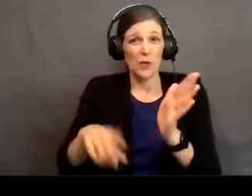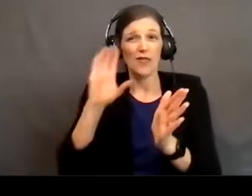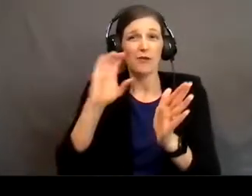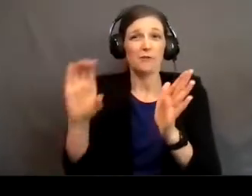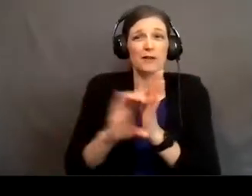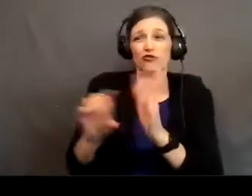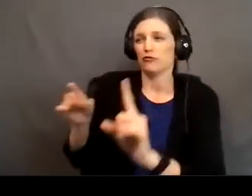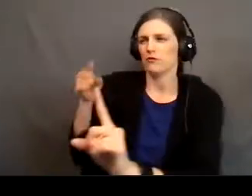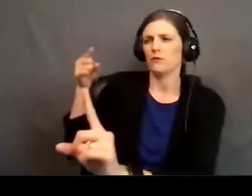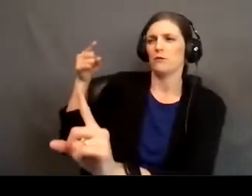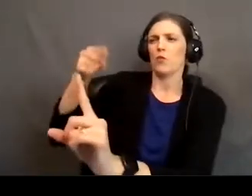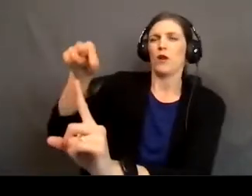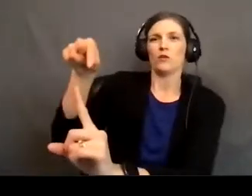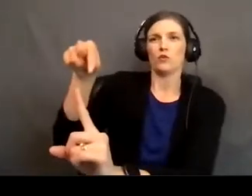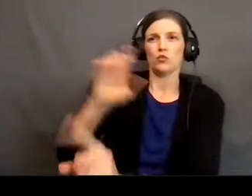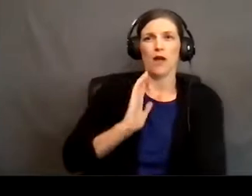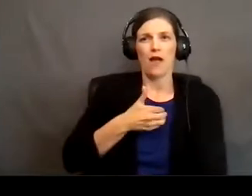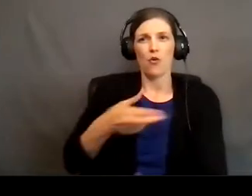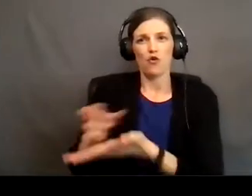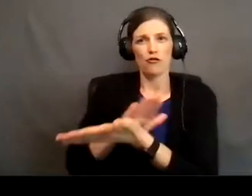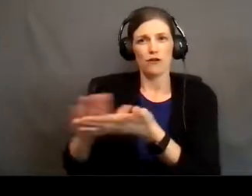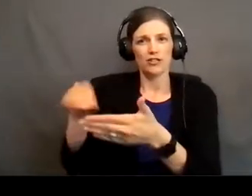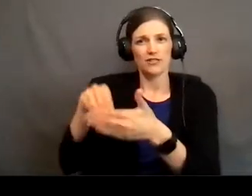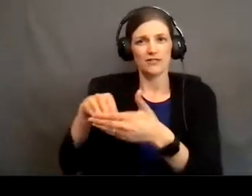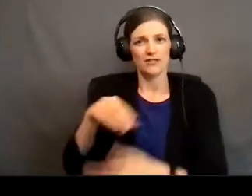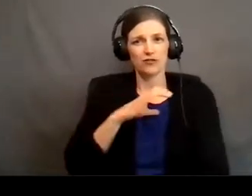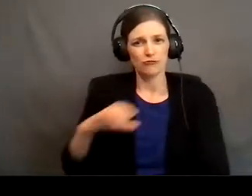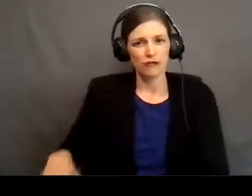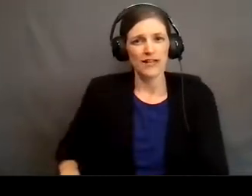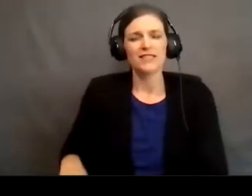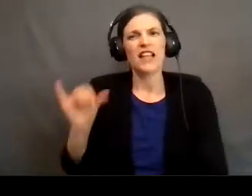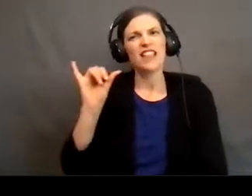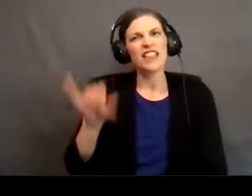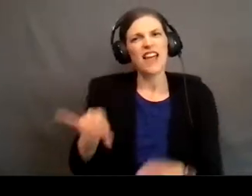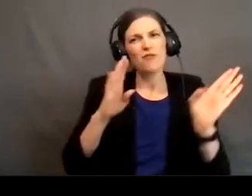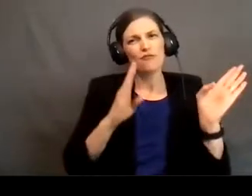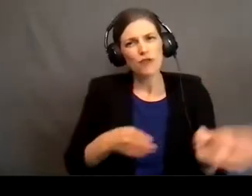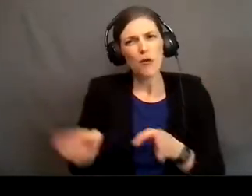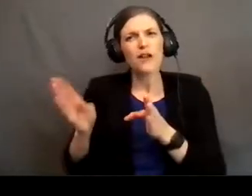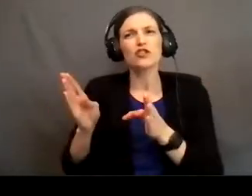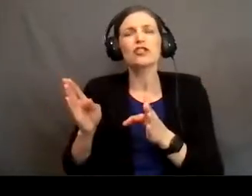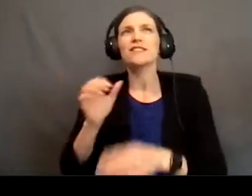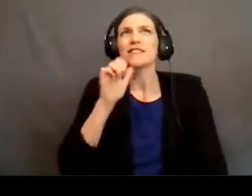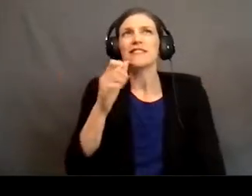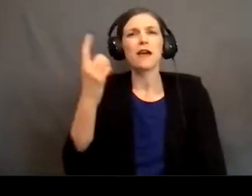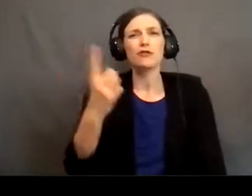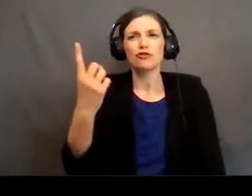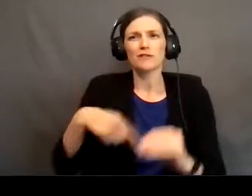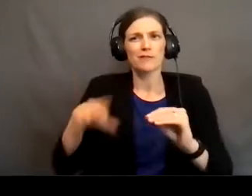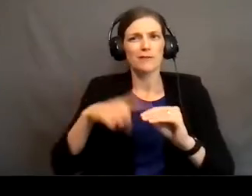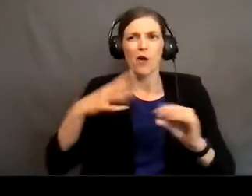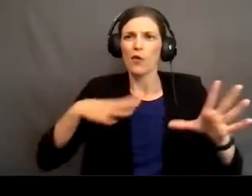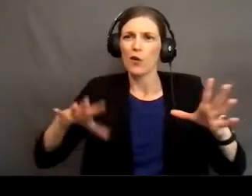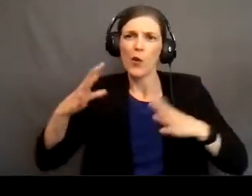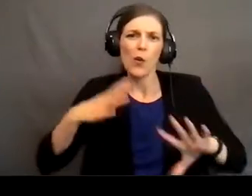pointing towards. That was our righteousness in Christ. And that preparation isn't just about what we wear.